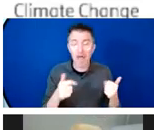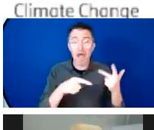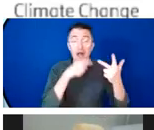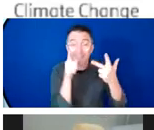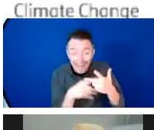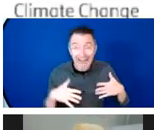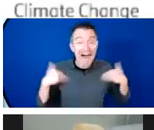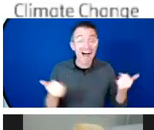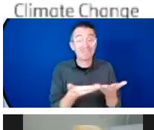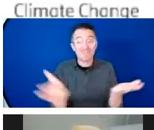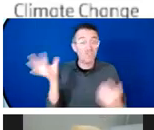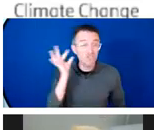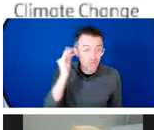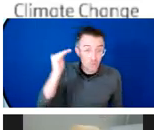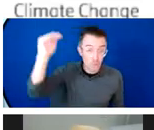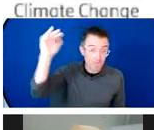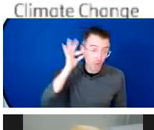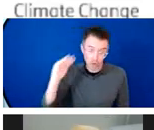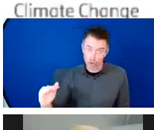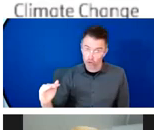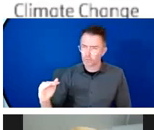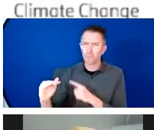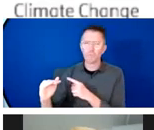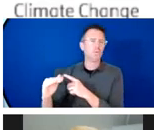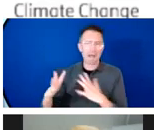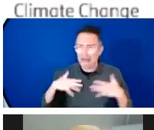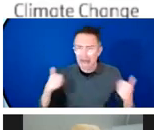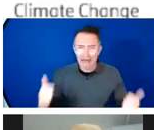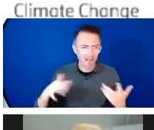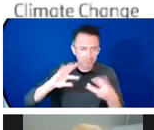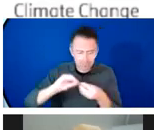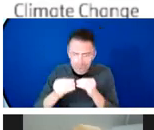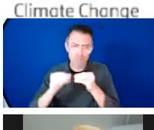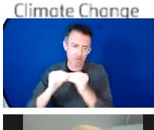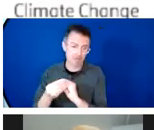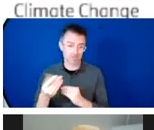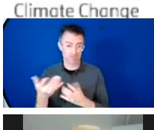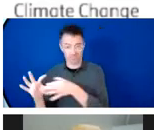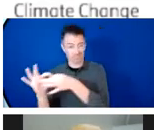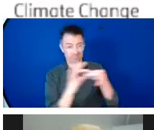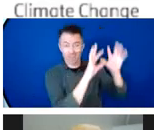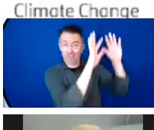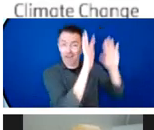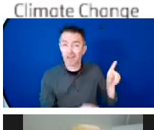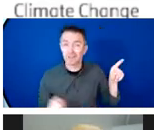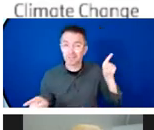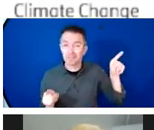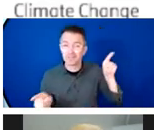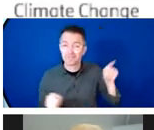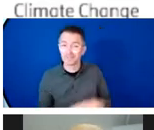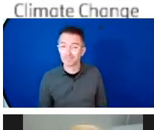agriculture are devastating. This sector constitutes 50% of the GDP